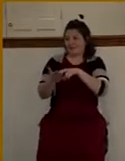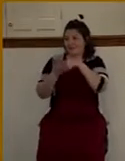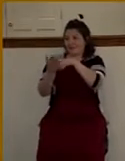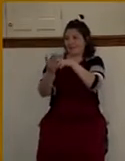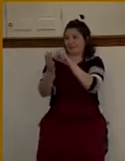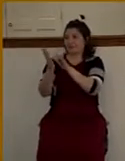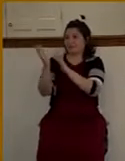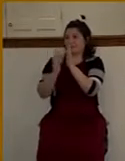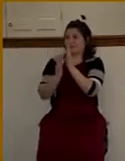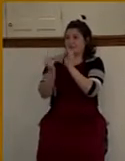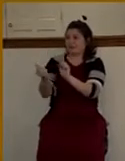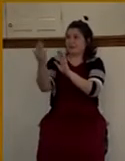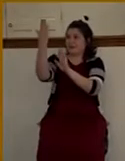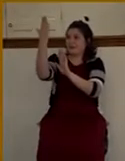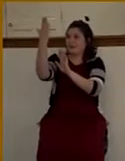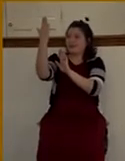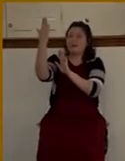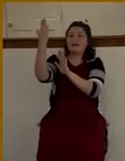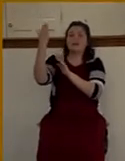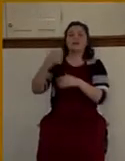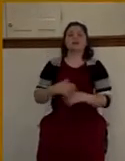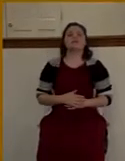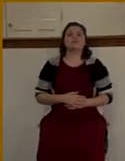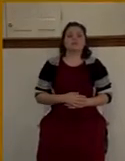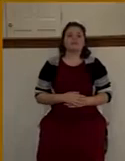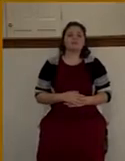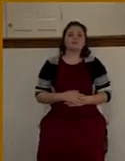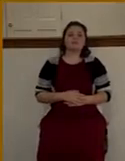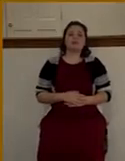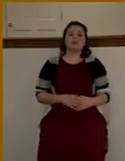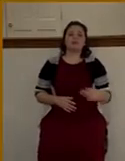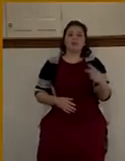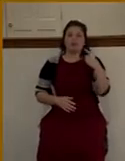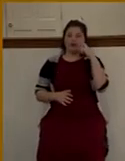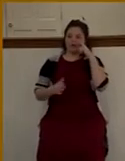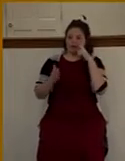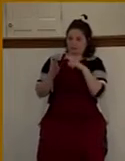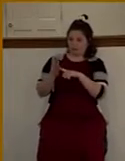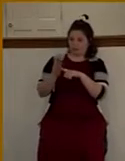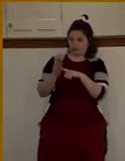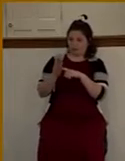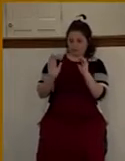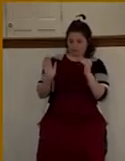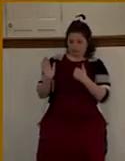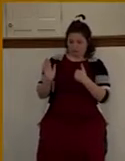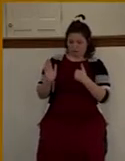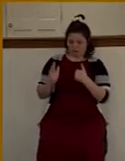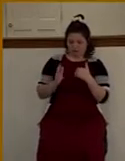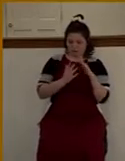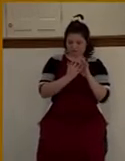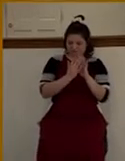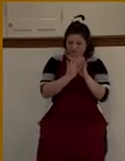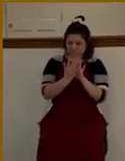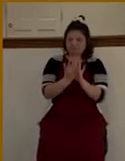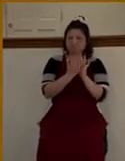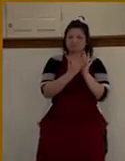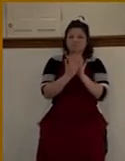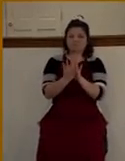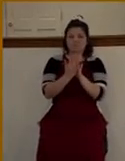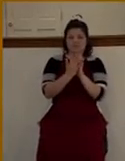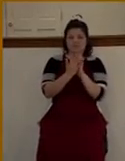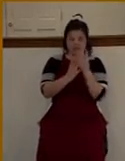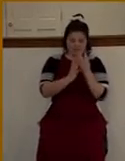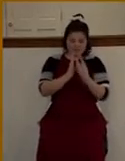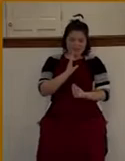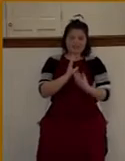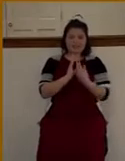And we could just see in this story there's a restlessness in his soul. There is the absence of this assurance in his heart that he